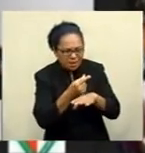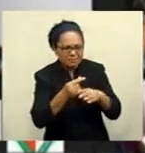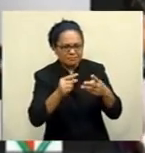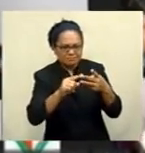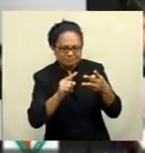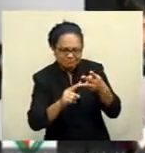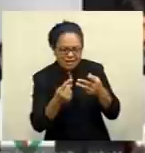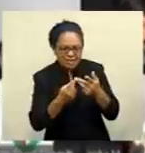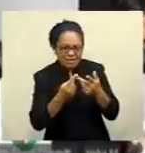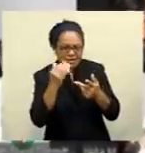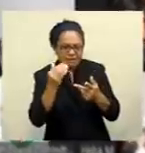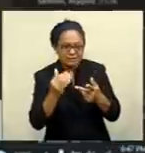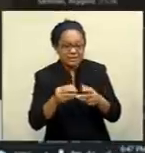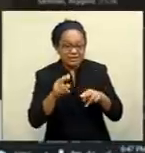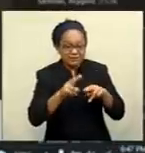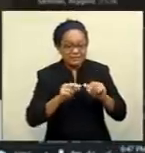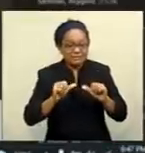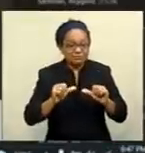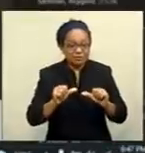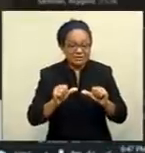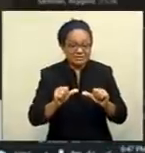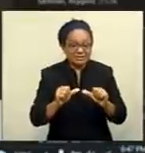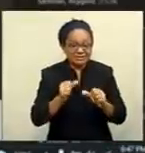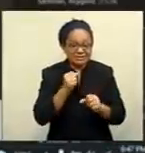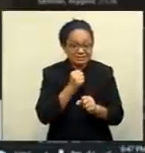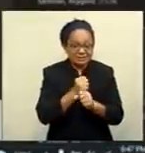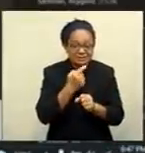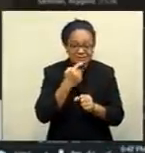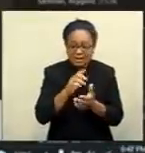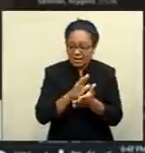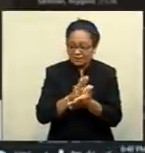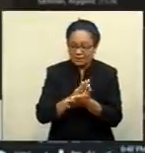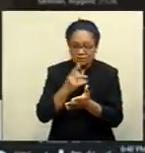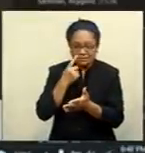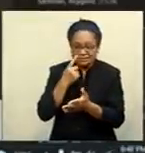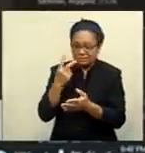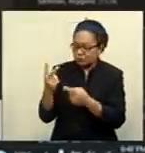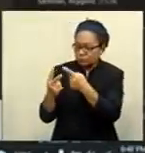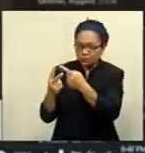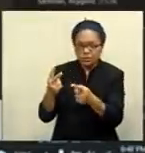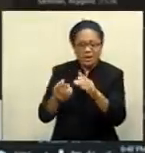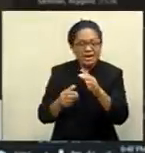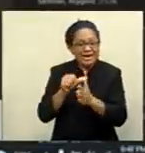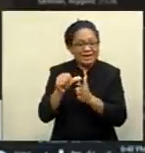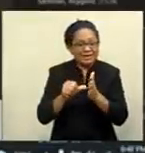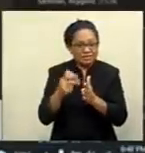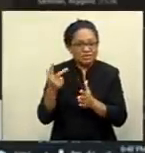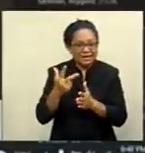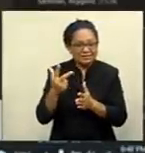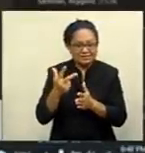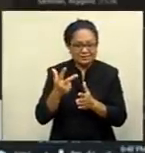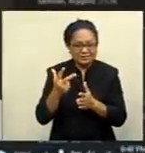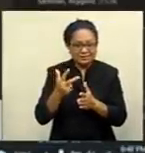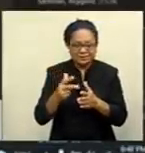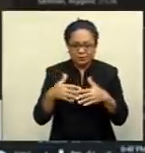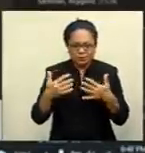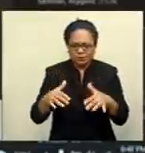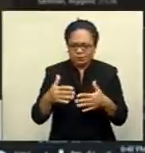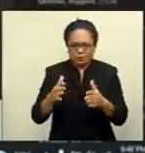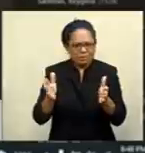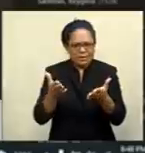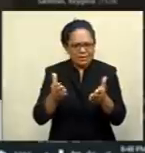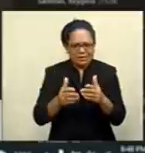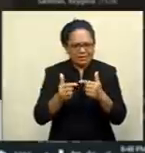Chess President Hilda Kunao says it's pleasing to see under-18 players like Ruder and Tanvi Prasad play well under World Championship